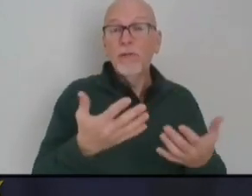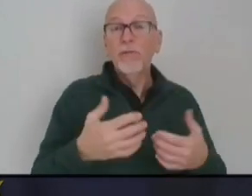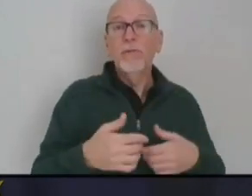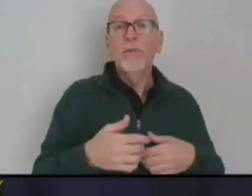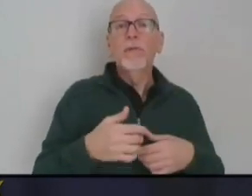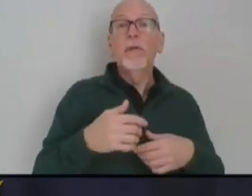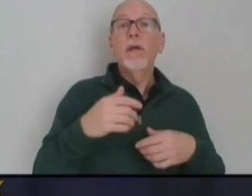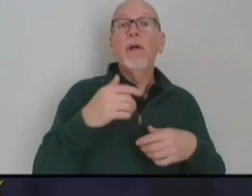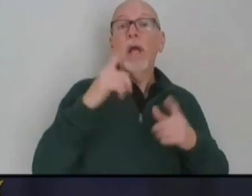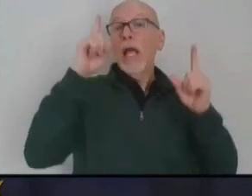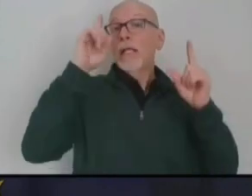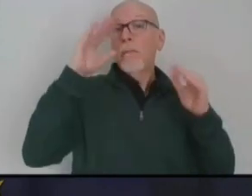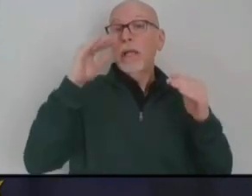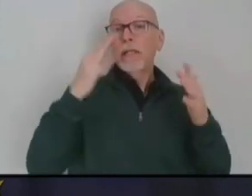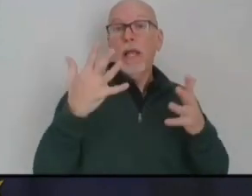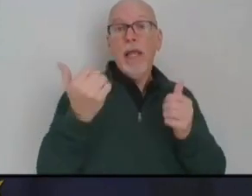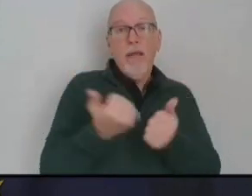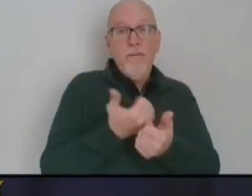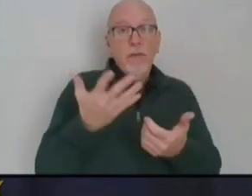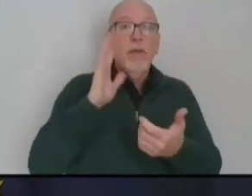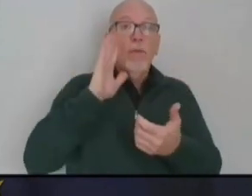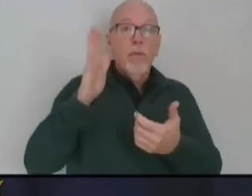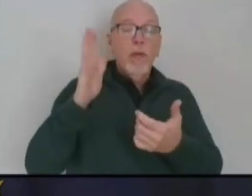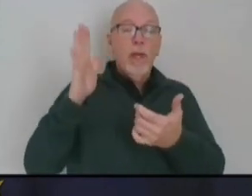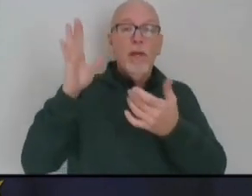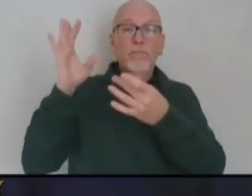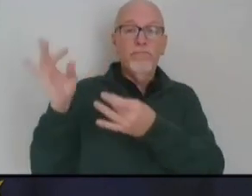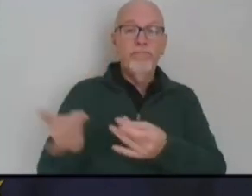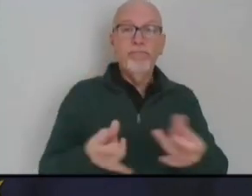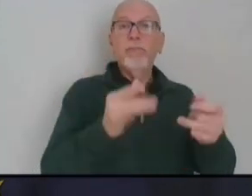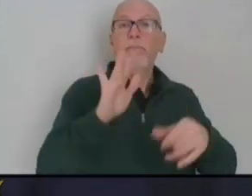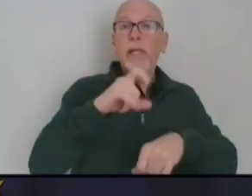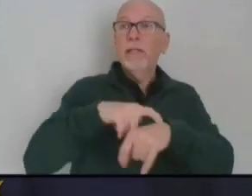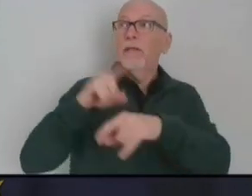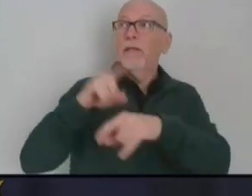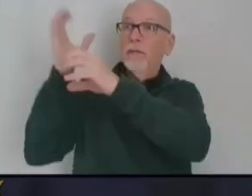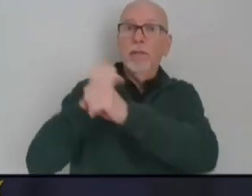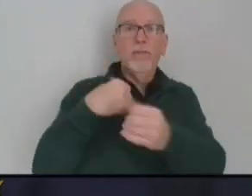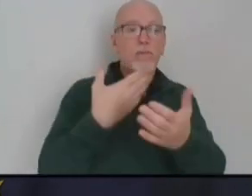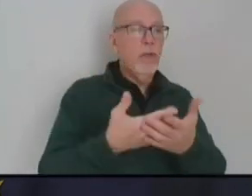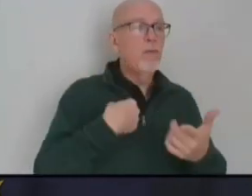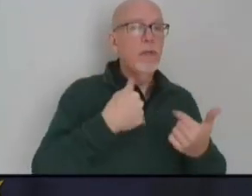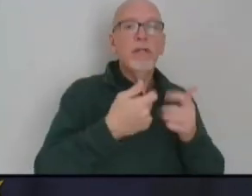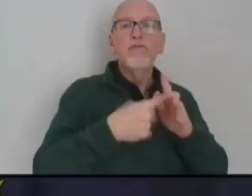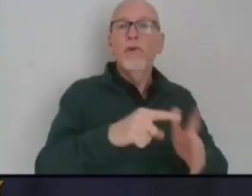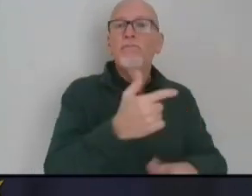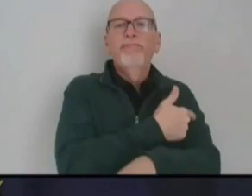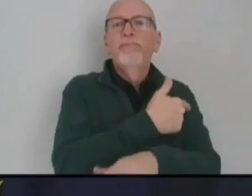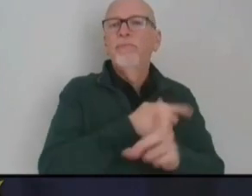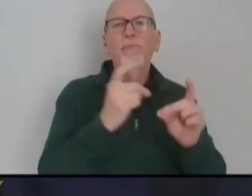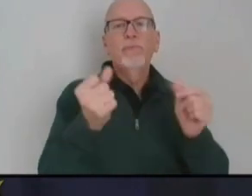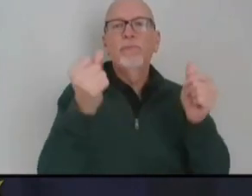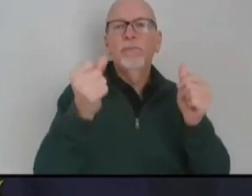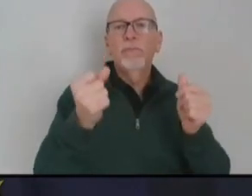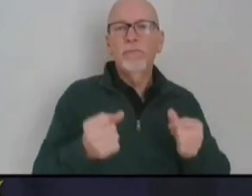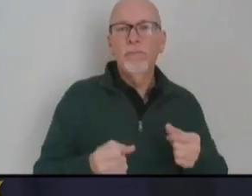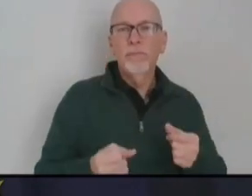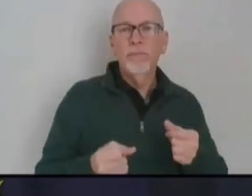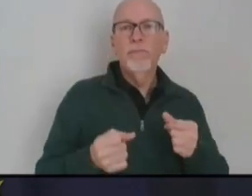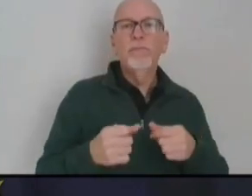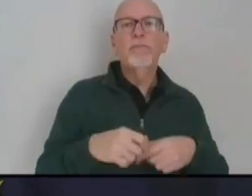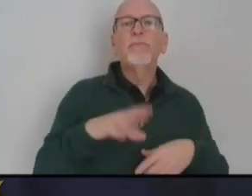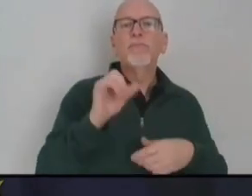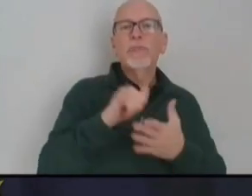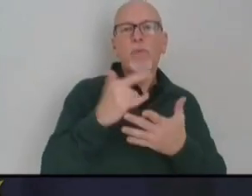expectation is, though, that everything's going to run in line by time it is delivered here, that we will be able to start vaccinating right away. So that's partly why those